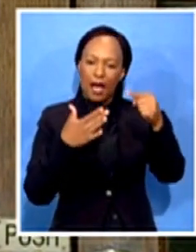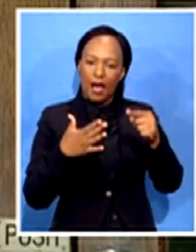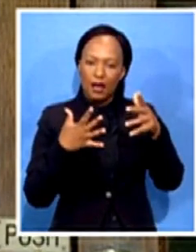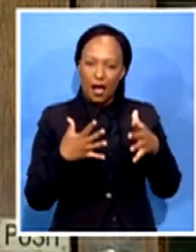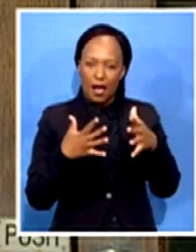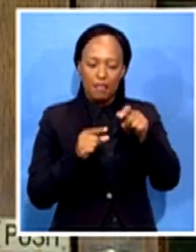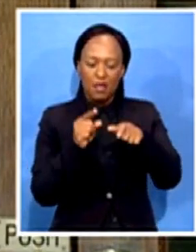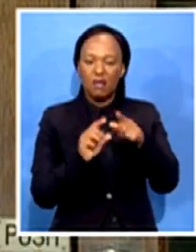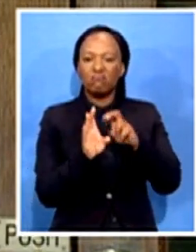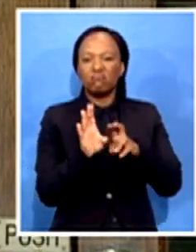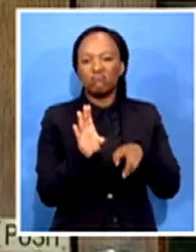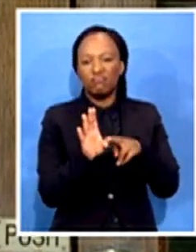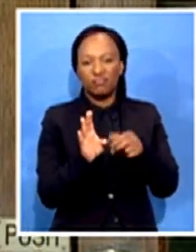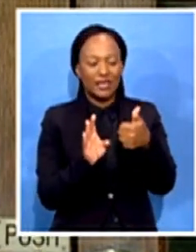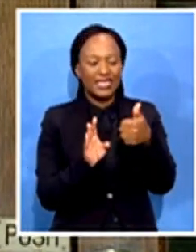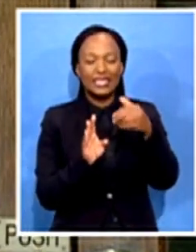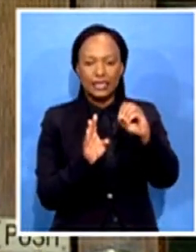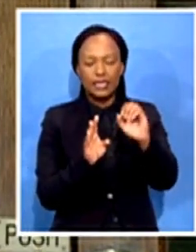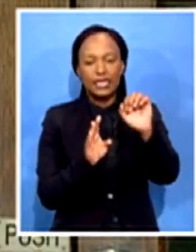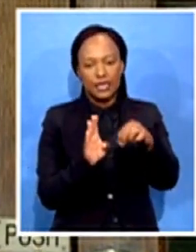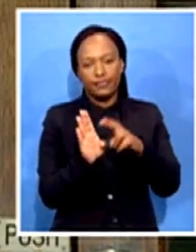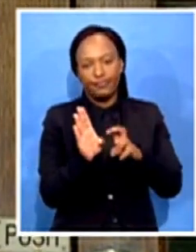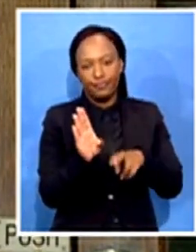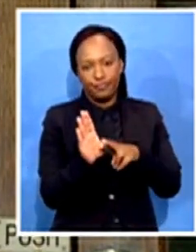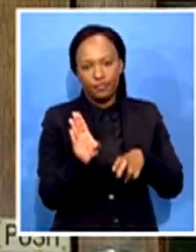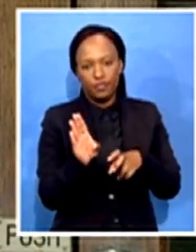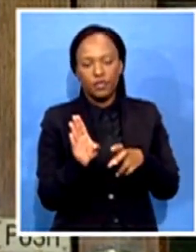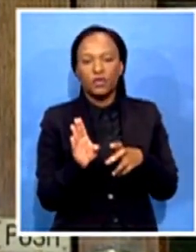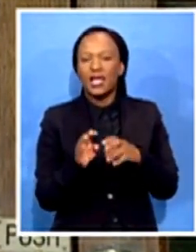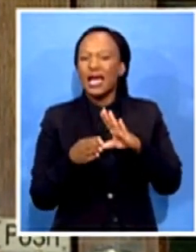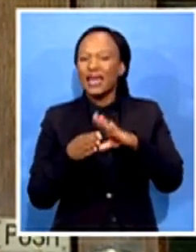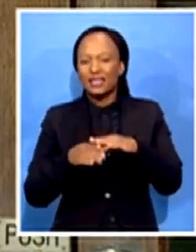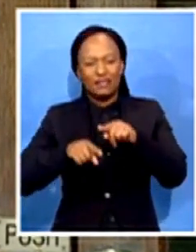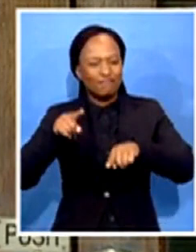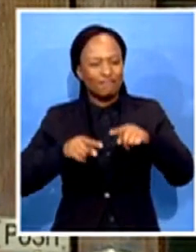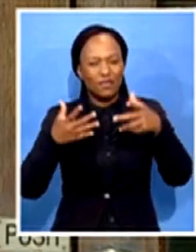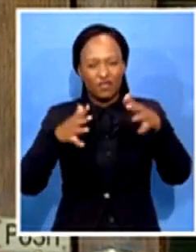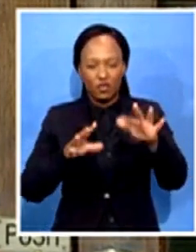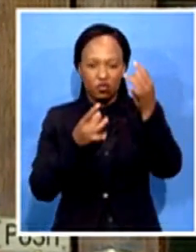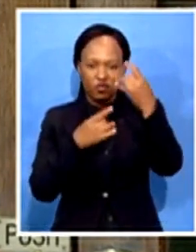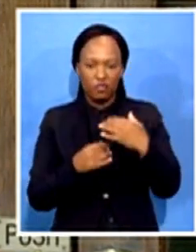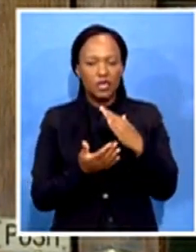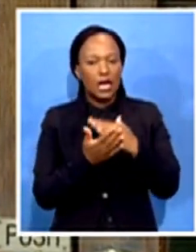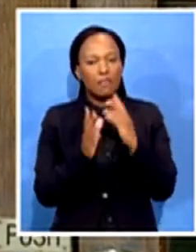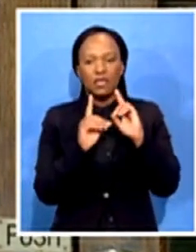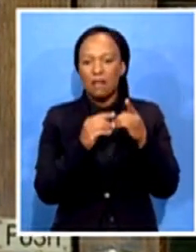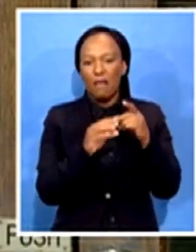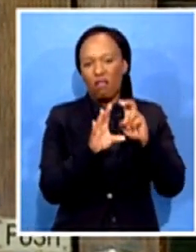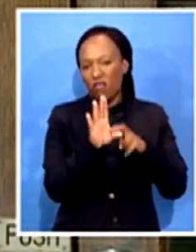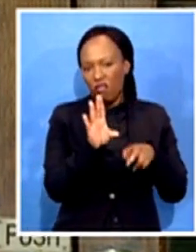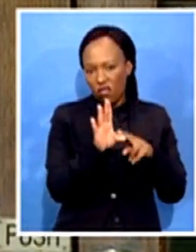withdrawn, but they have given us various reasons. That includes some of them have resigned from the department, some have got pre-arranged